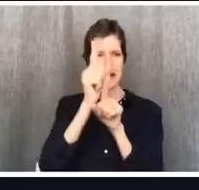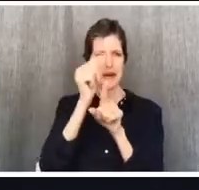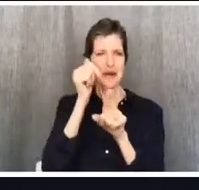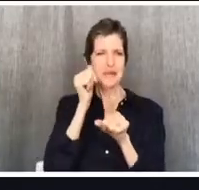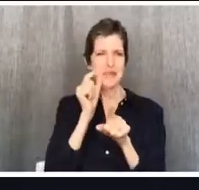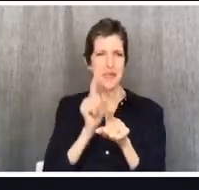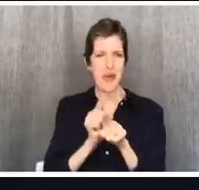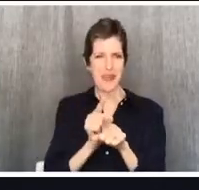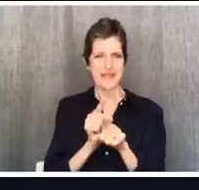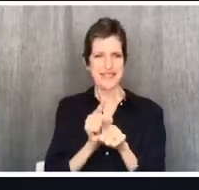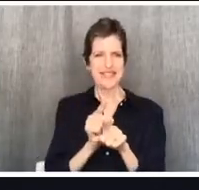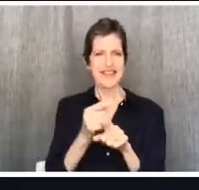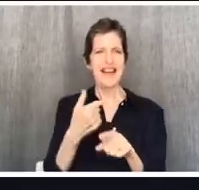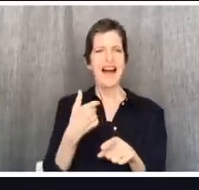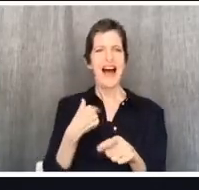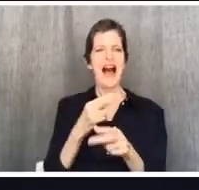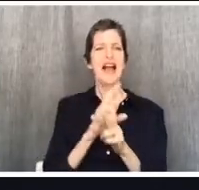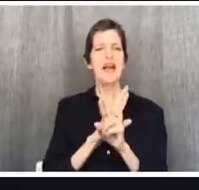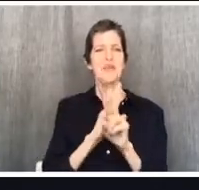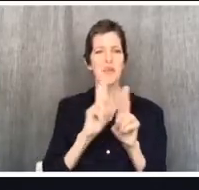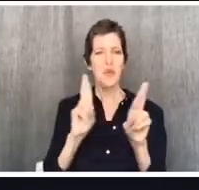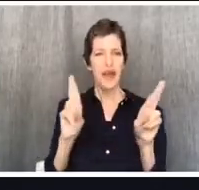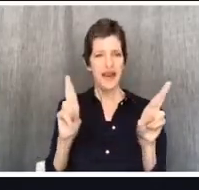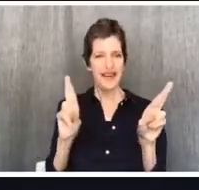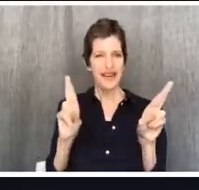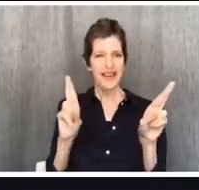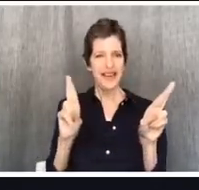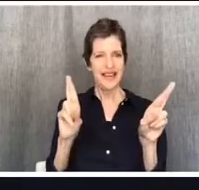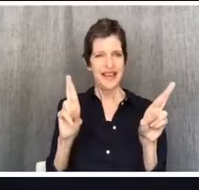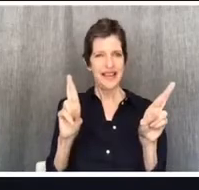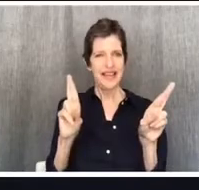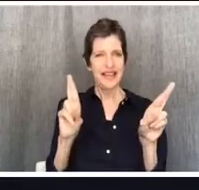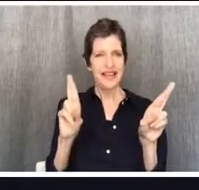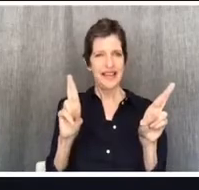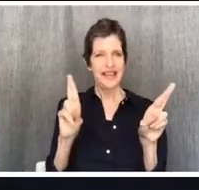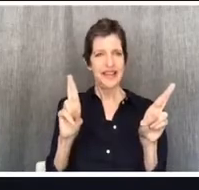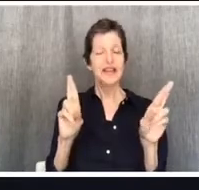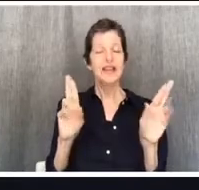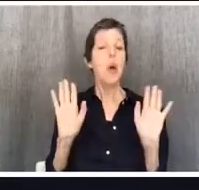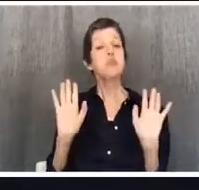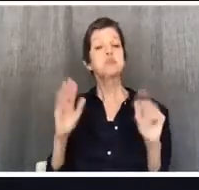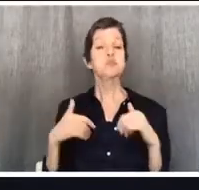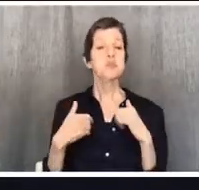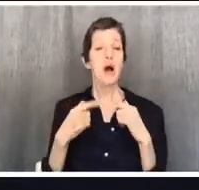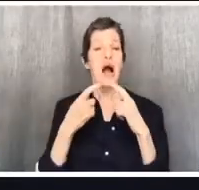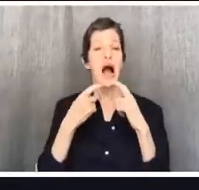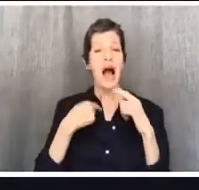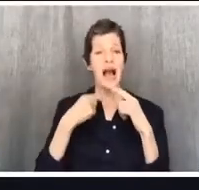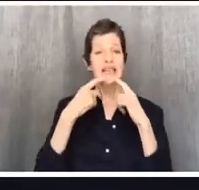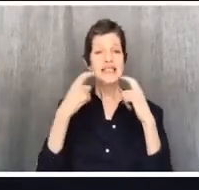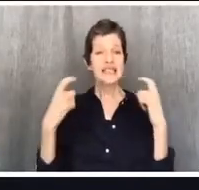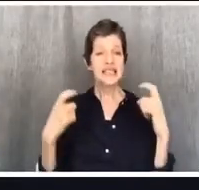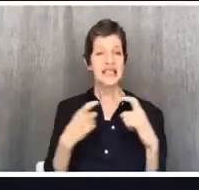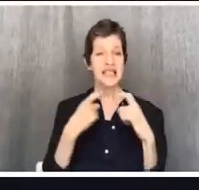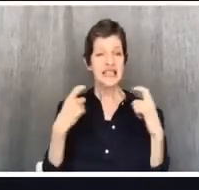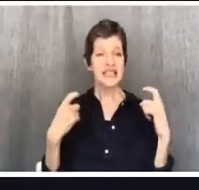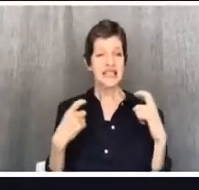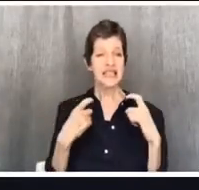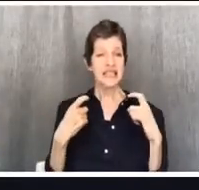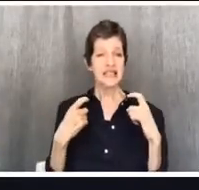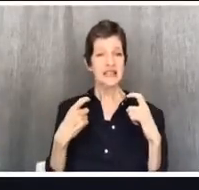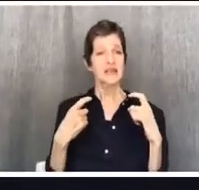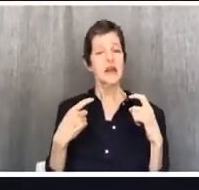I am ready to liberally excuse my own sin and legalistically accuse others of theirs.